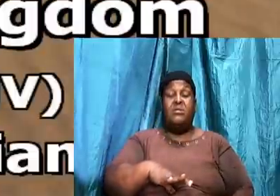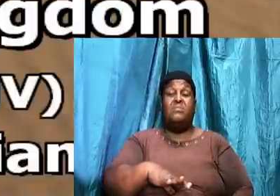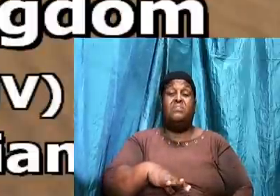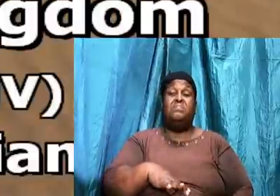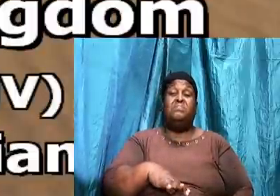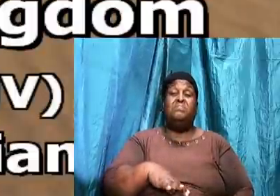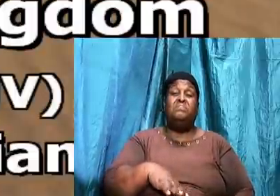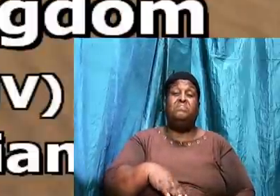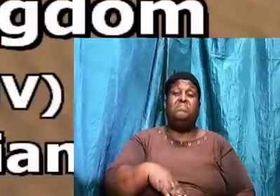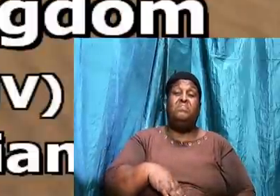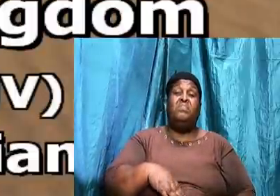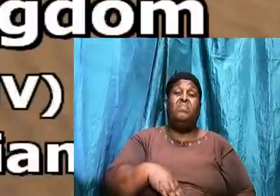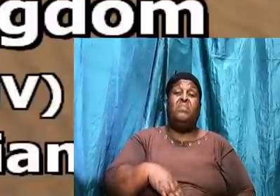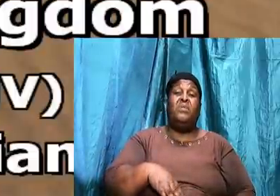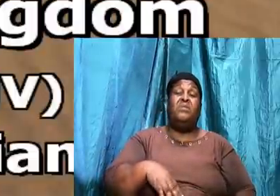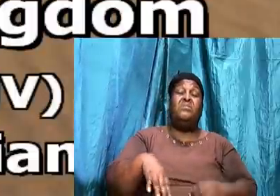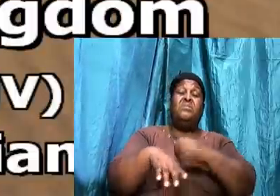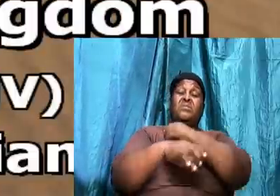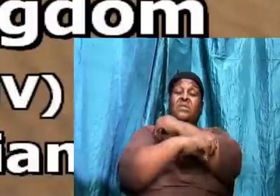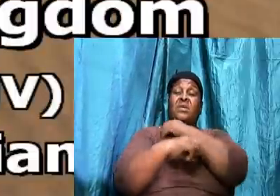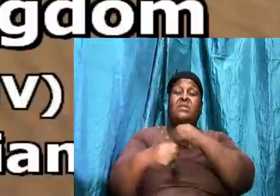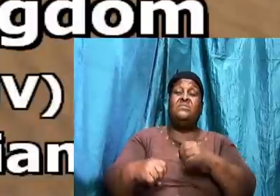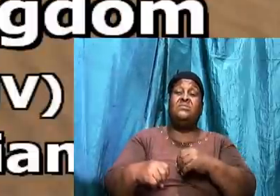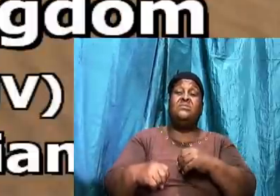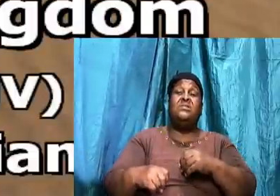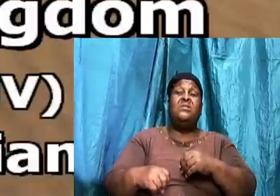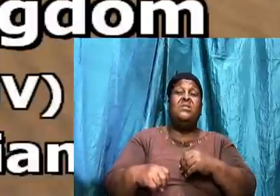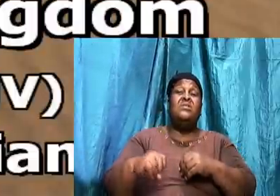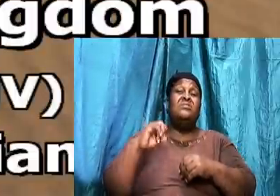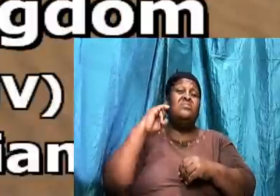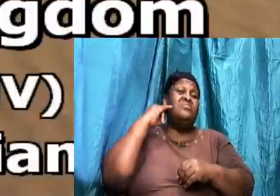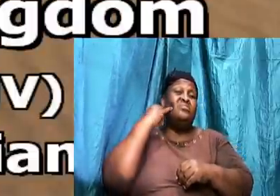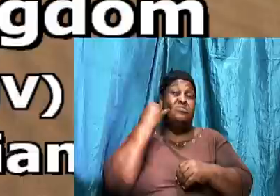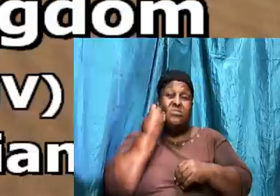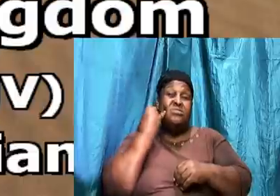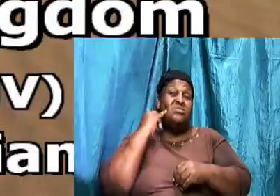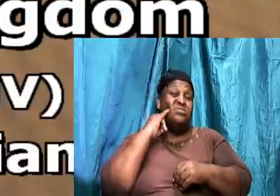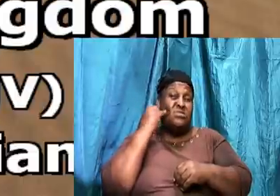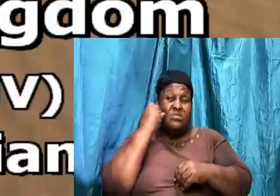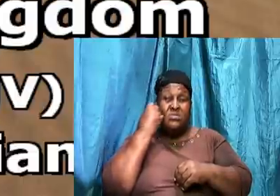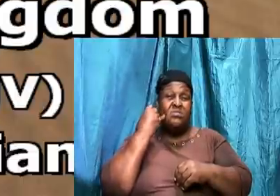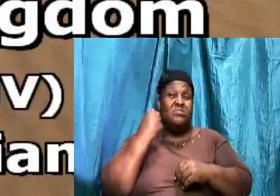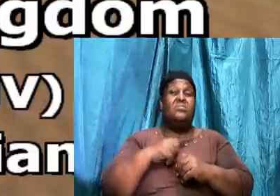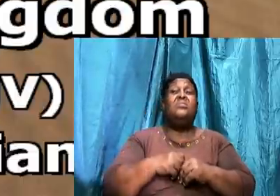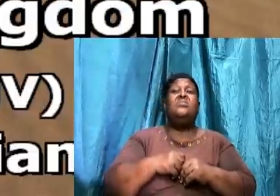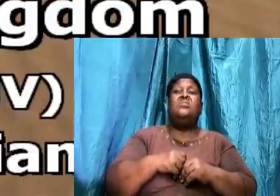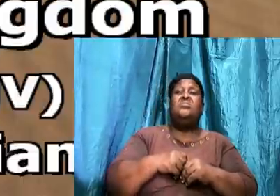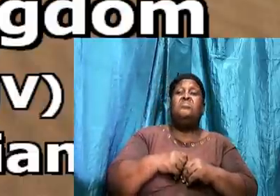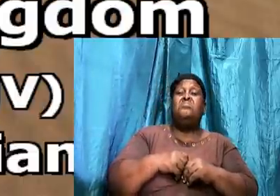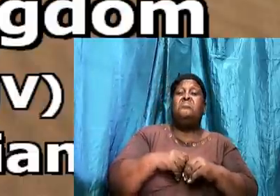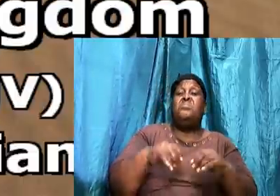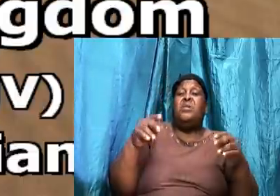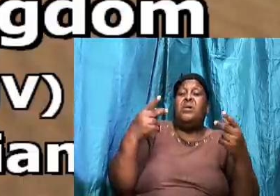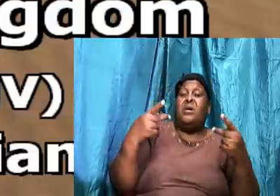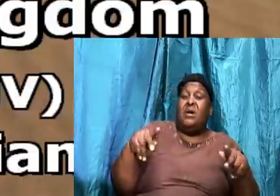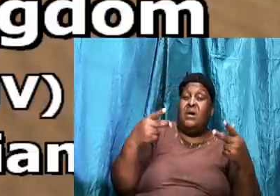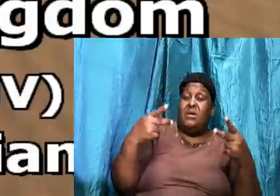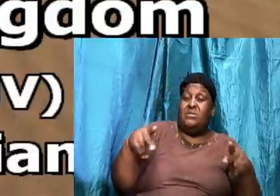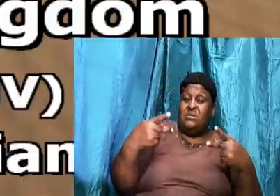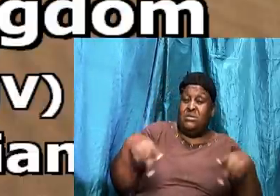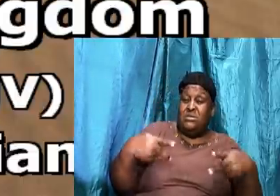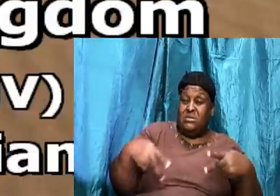Nor thieves. Nor covetous. Nor drunkards. Nor revelers. Nor